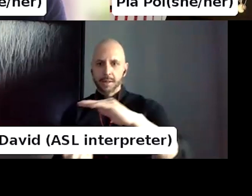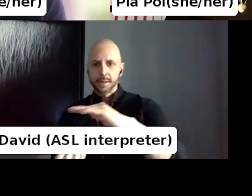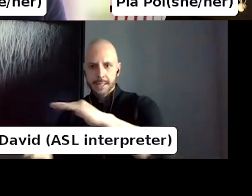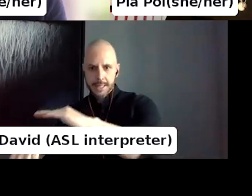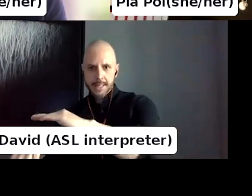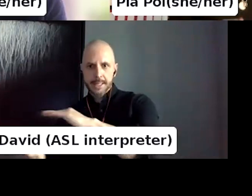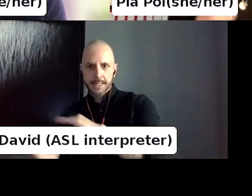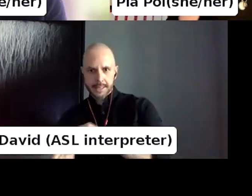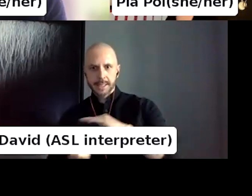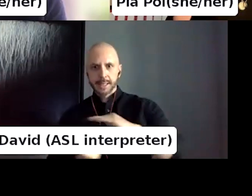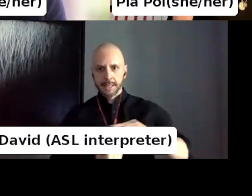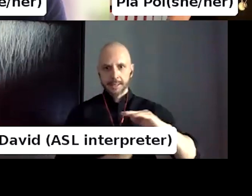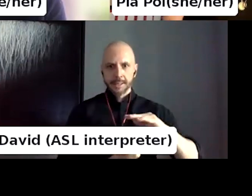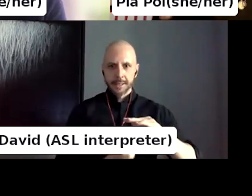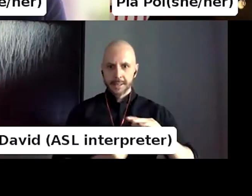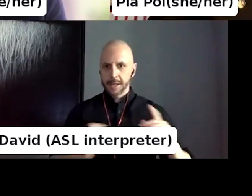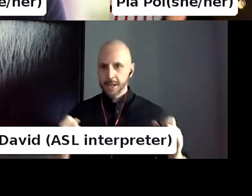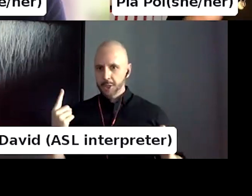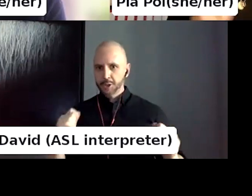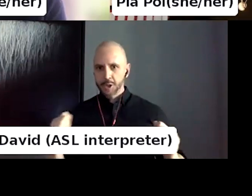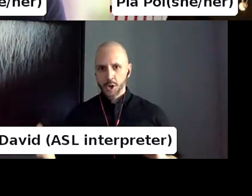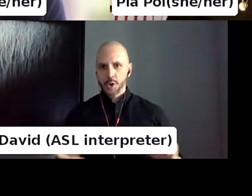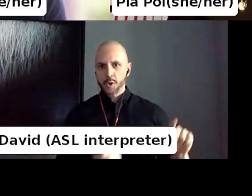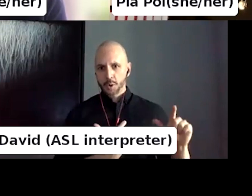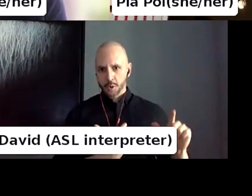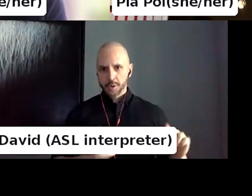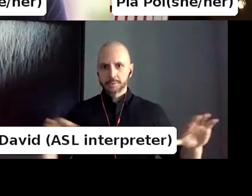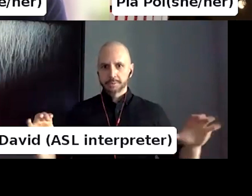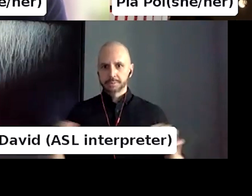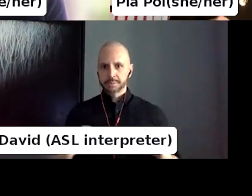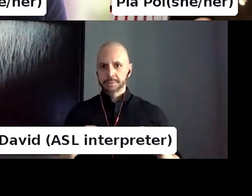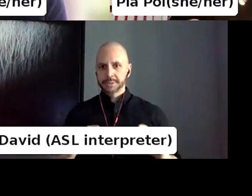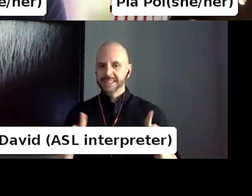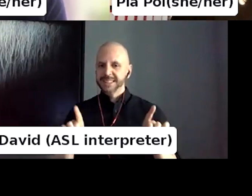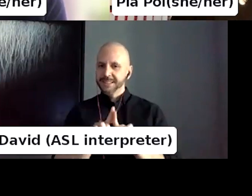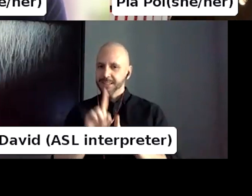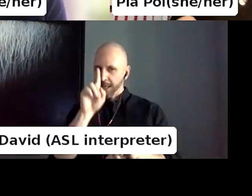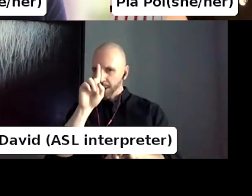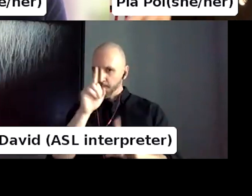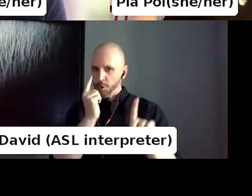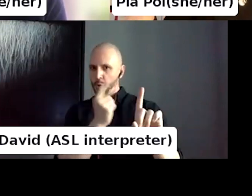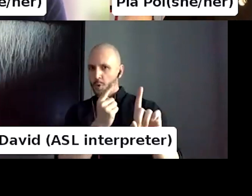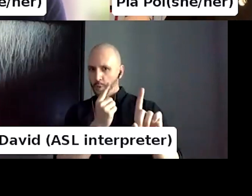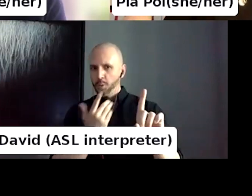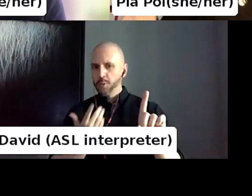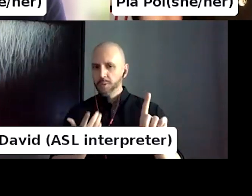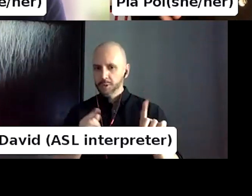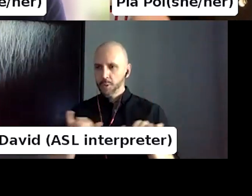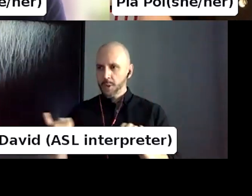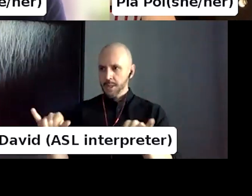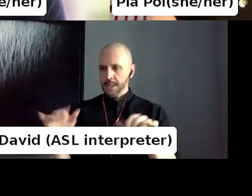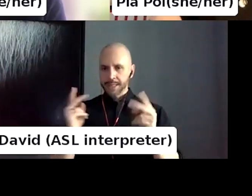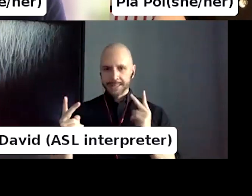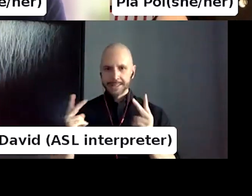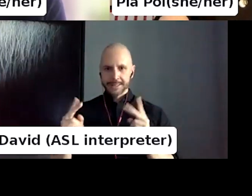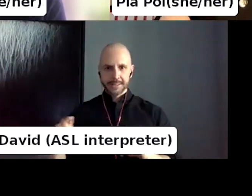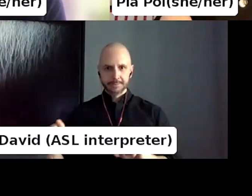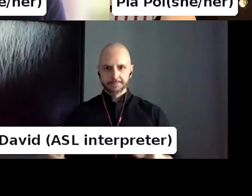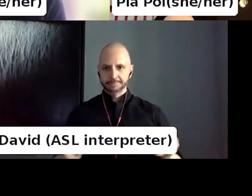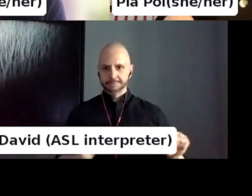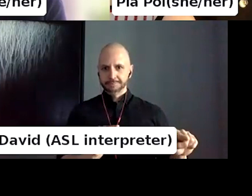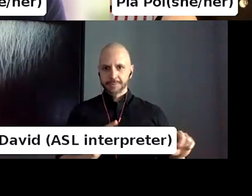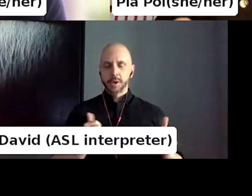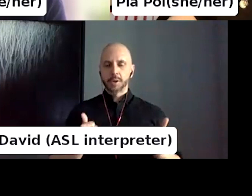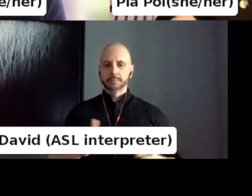in the end towards the same goal or with the same goal in mind. And that's, that, that was great in working with this. But that's also, I think,